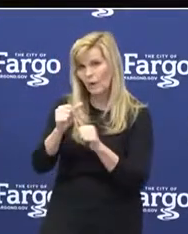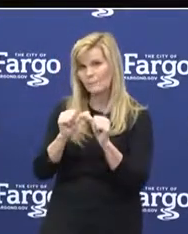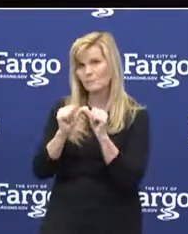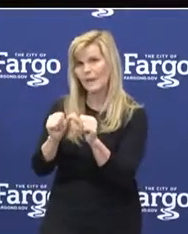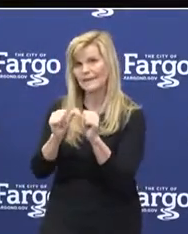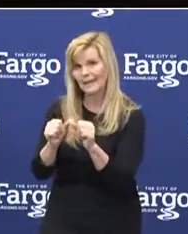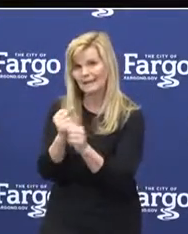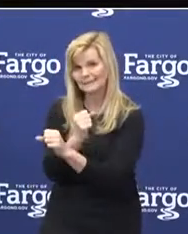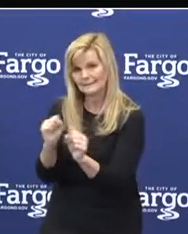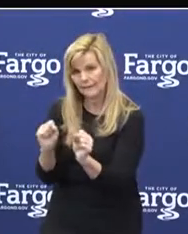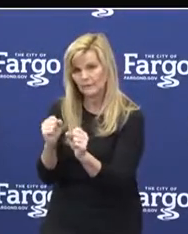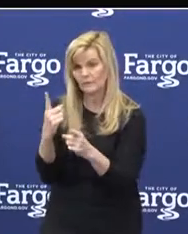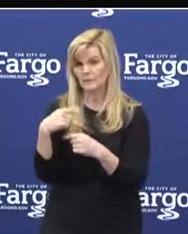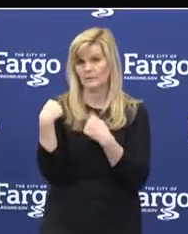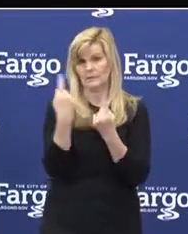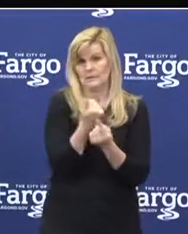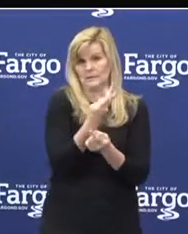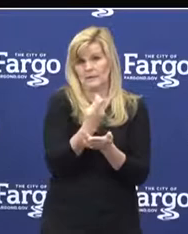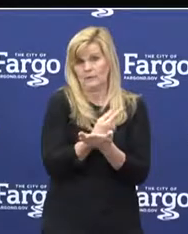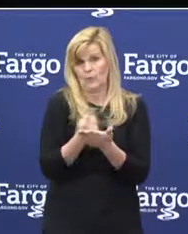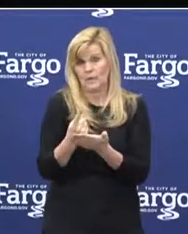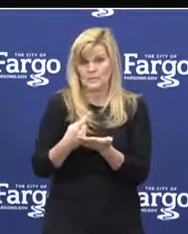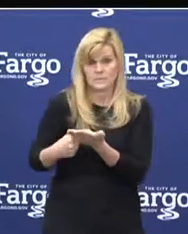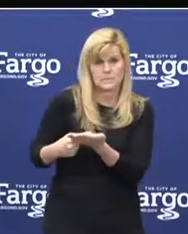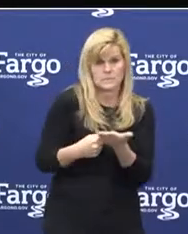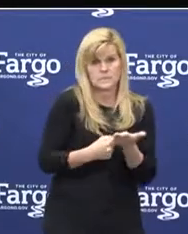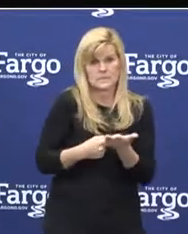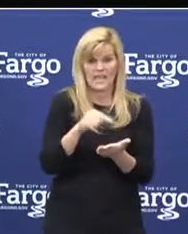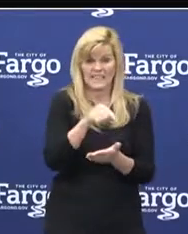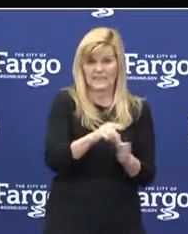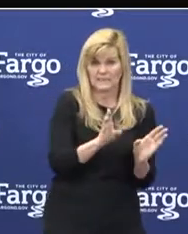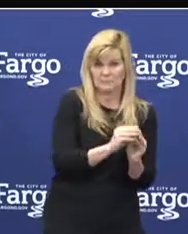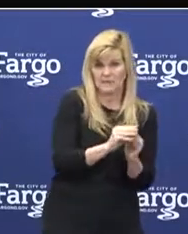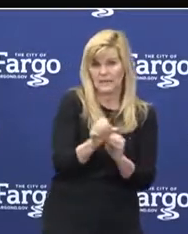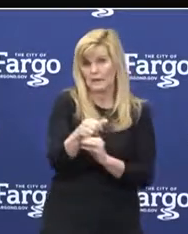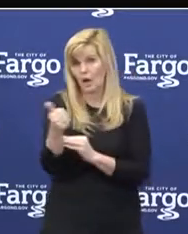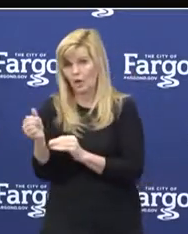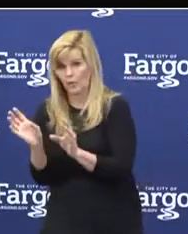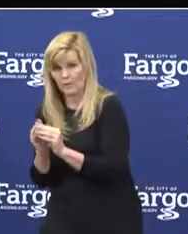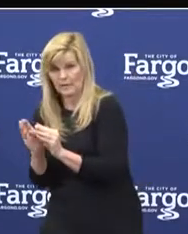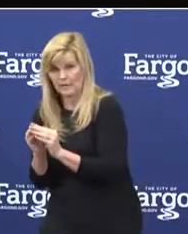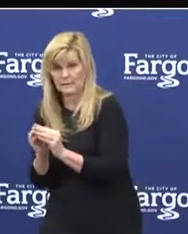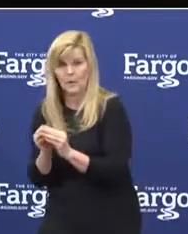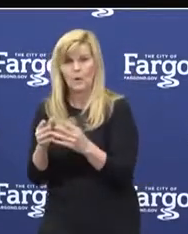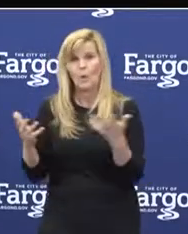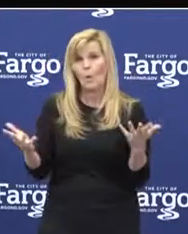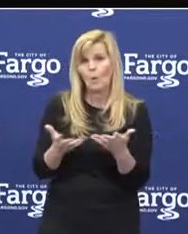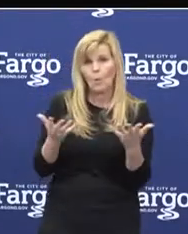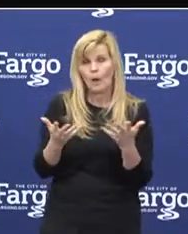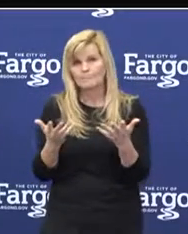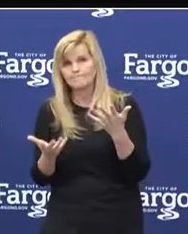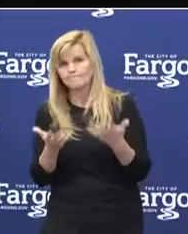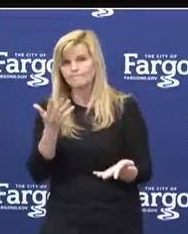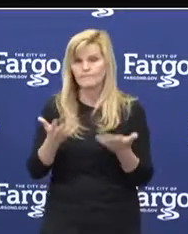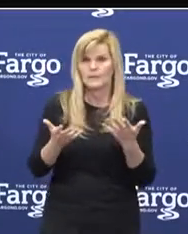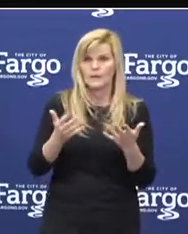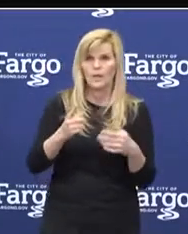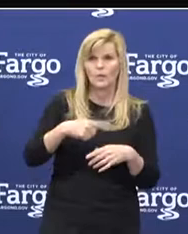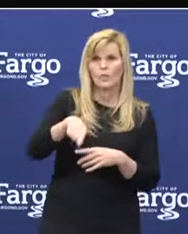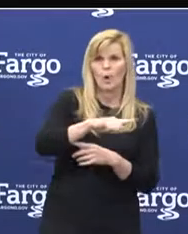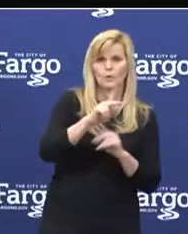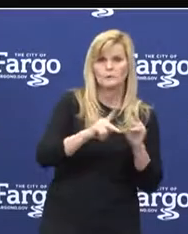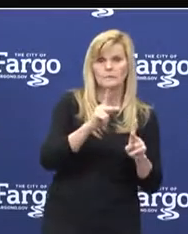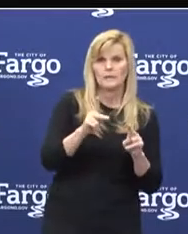several weeks, we've been discussing at this meeting and other forms the unintended consequences of not addressing non